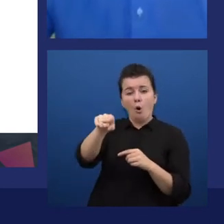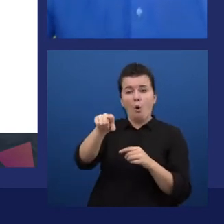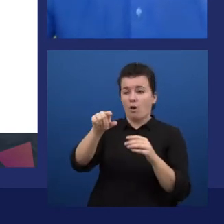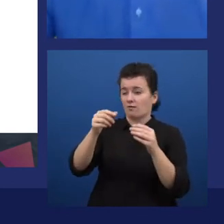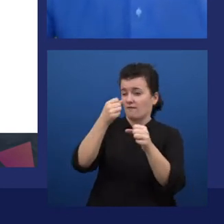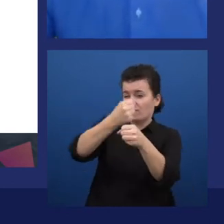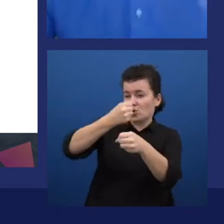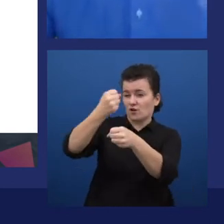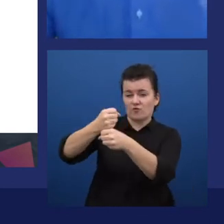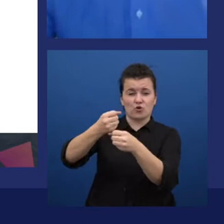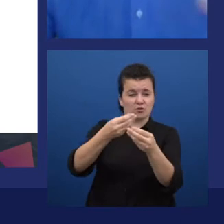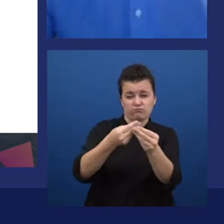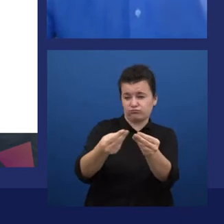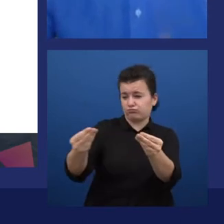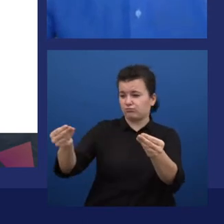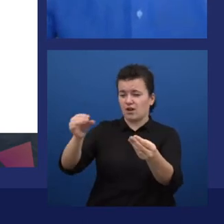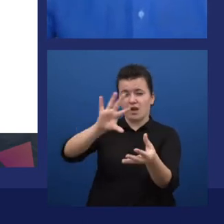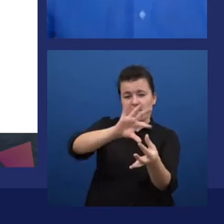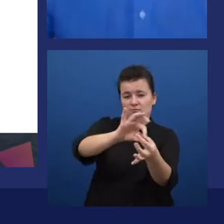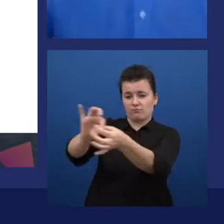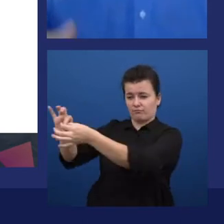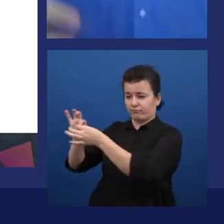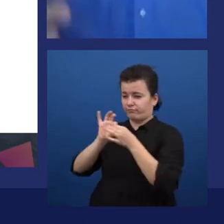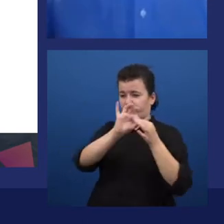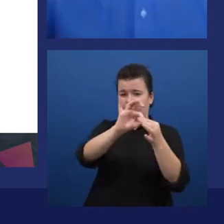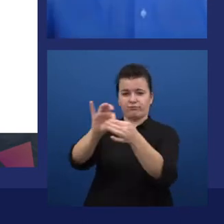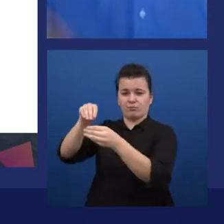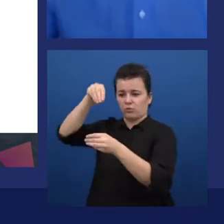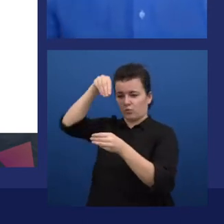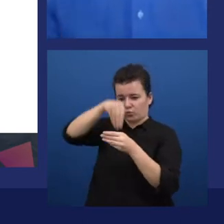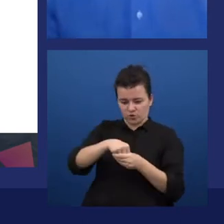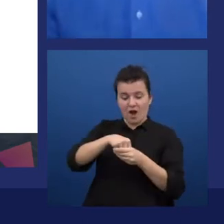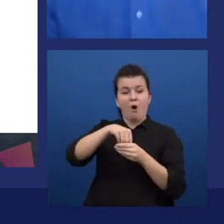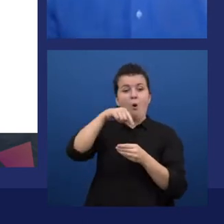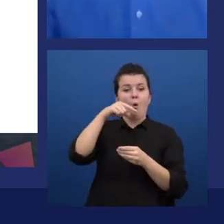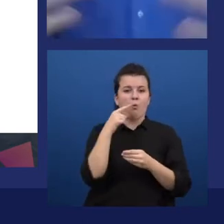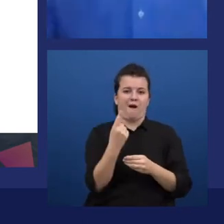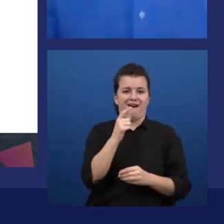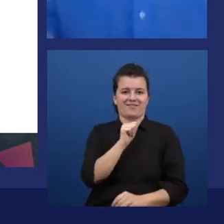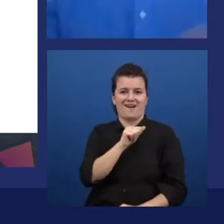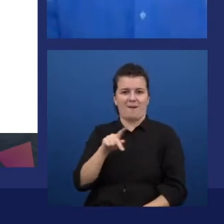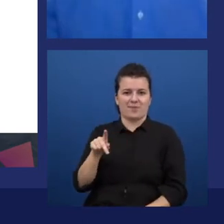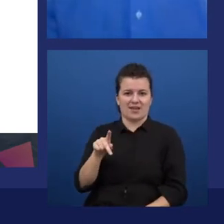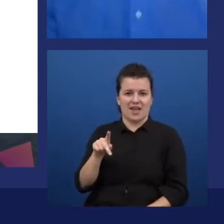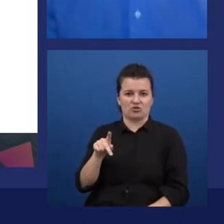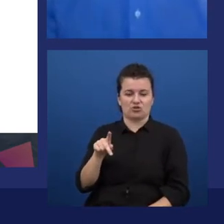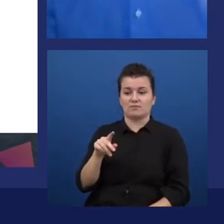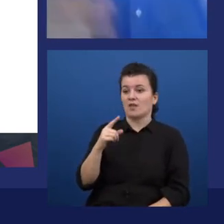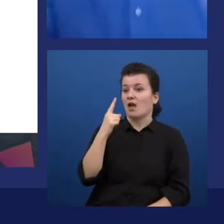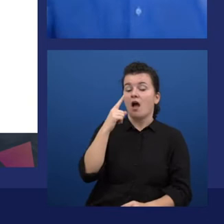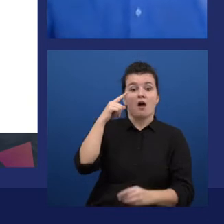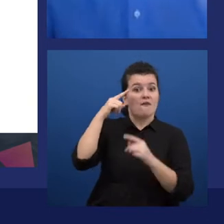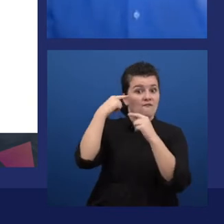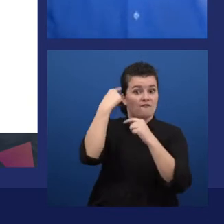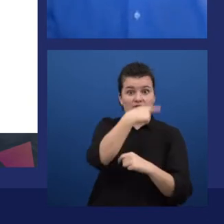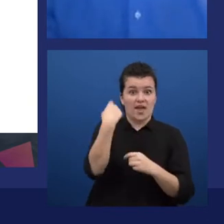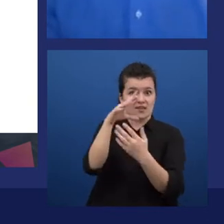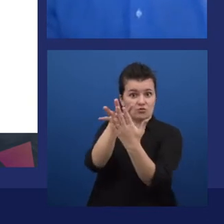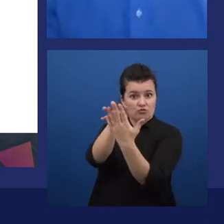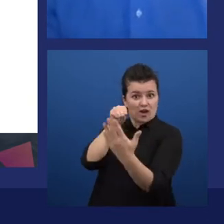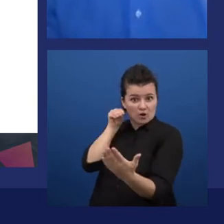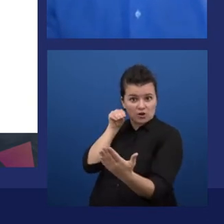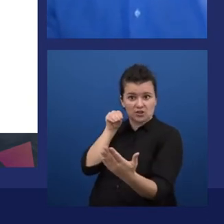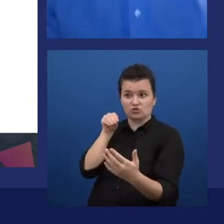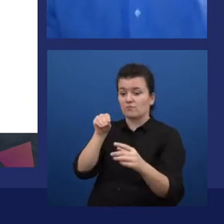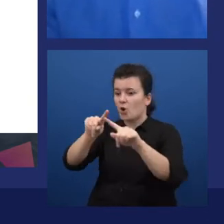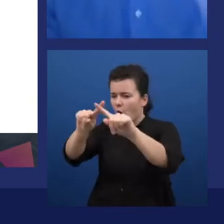that does face recognition, people recognition, object detection and text